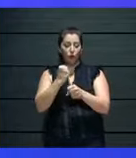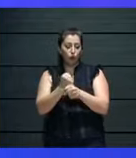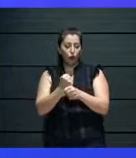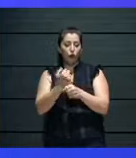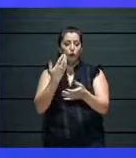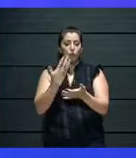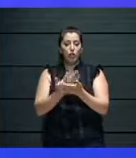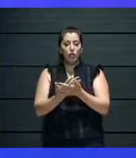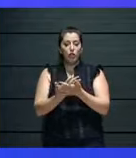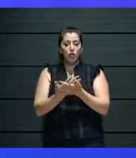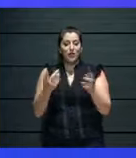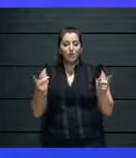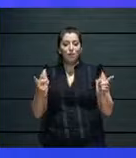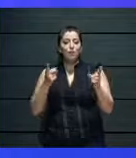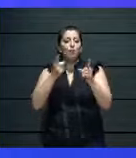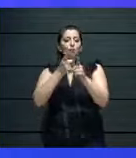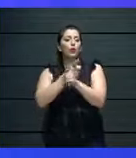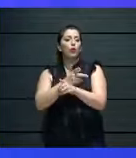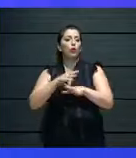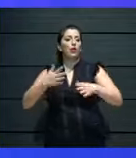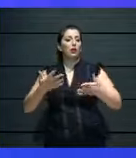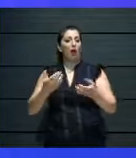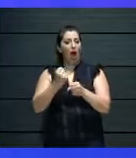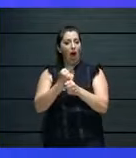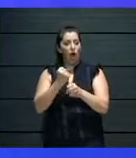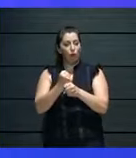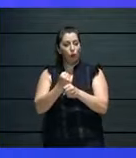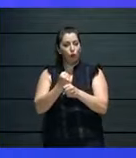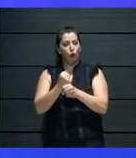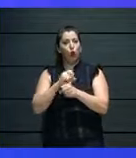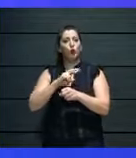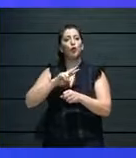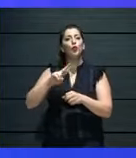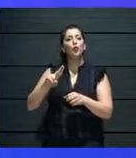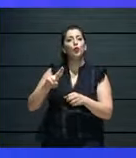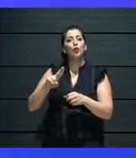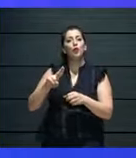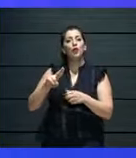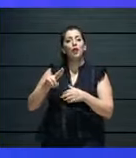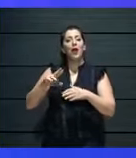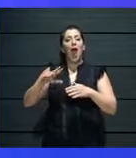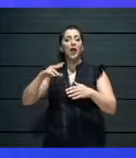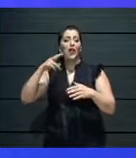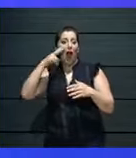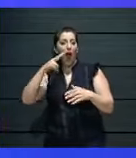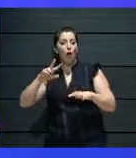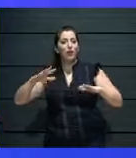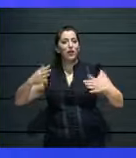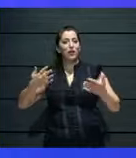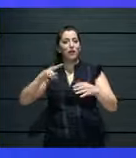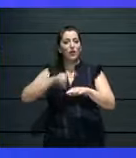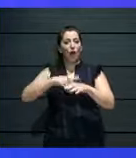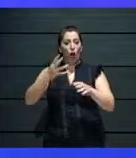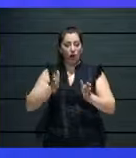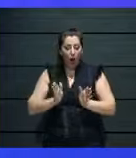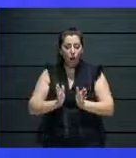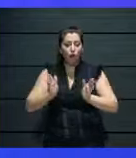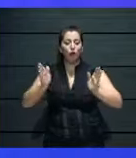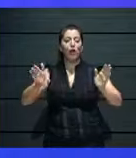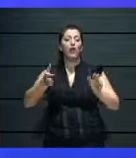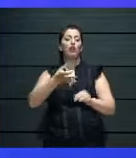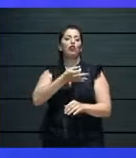it only an adaptation now. It's, it's, um, new opportunities, new, new ways of going, uh,